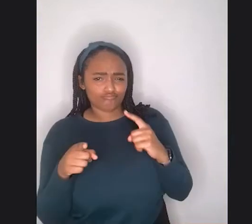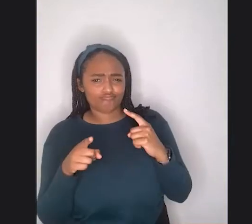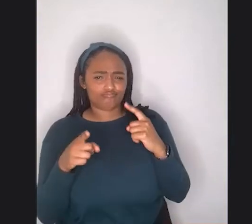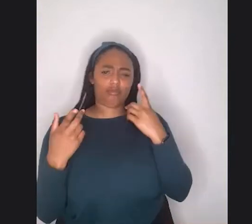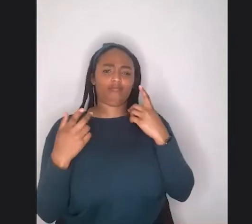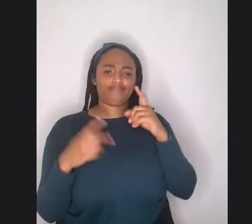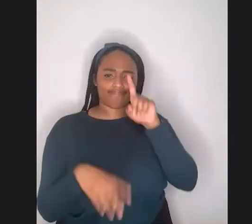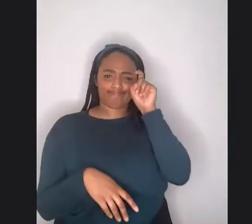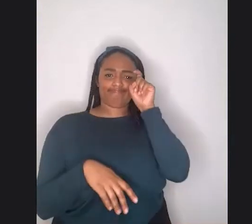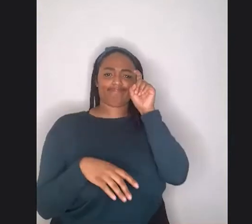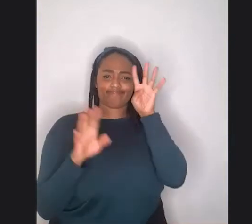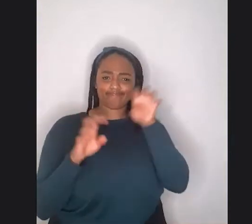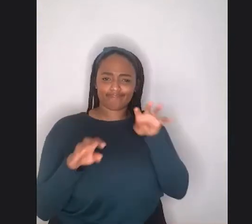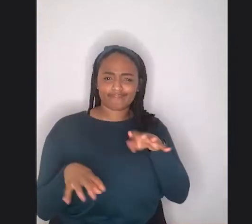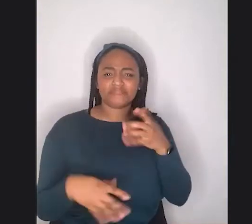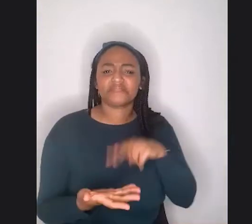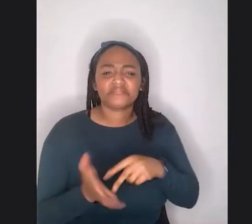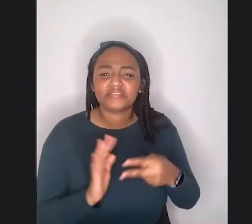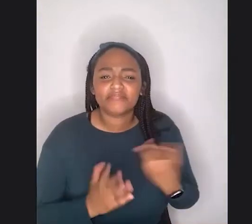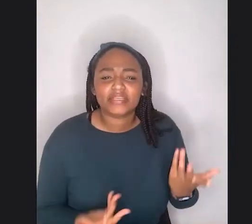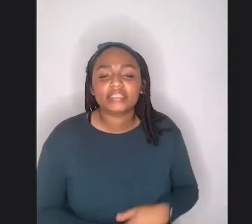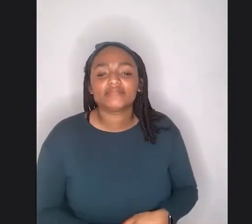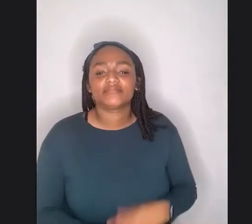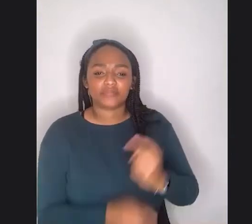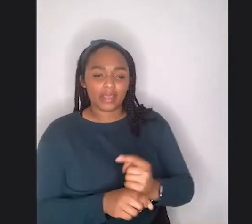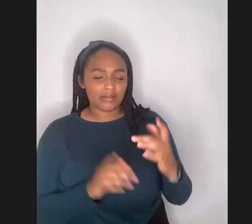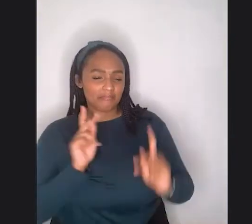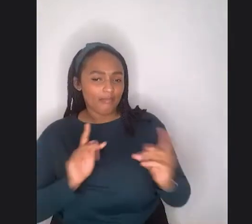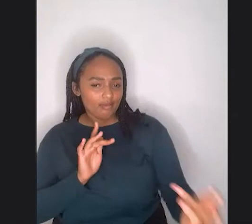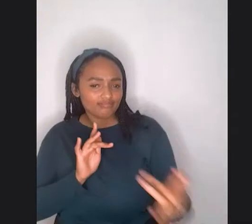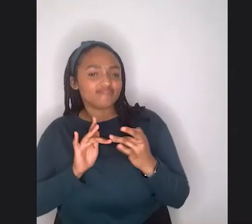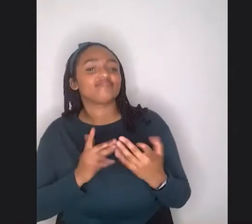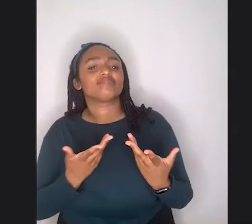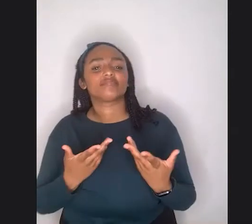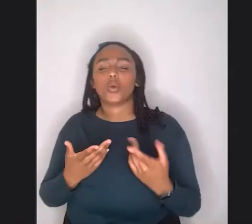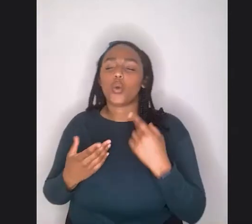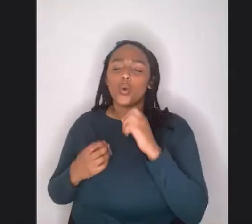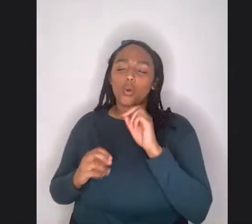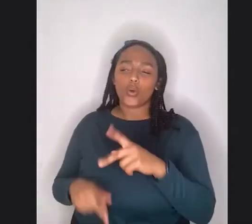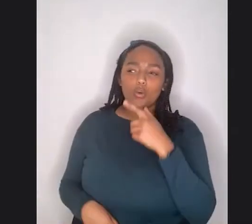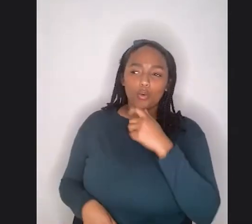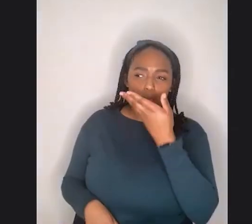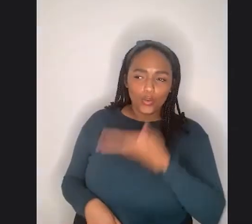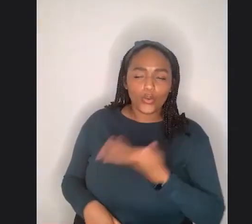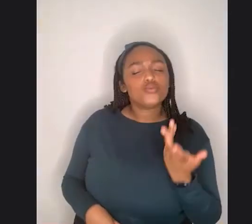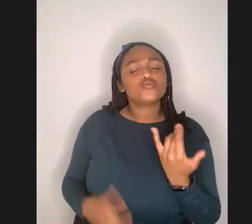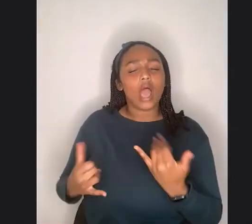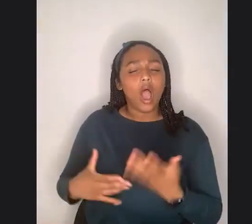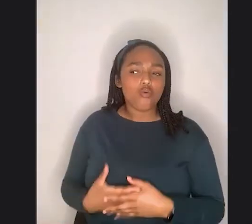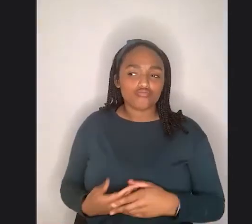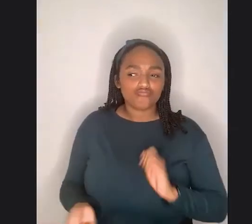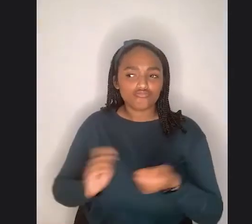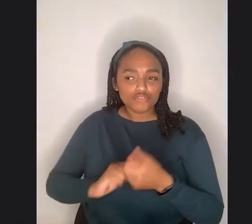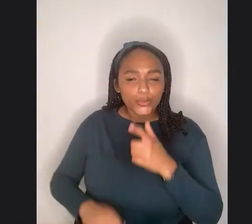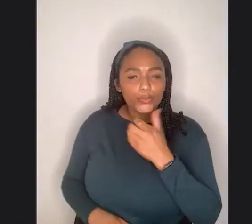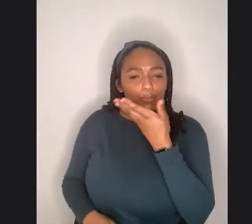become her, but instead going, okay, there's no curves become her anymore. So who is it now? So there's that confusion. So if I am